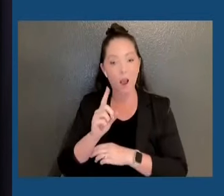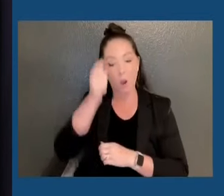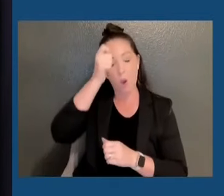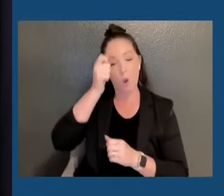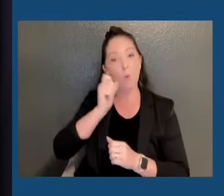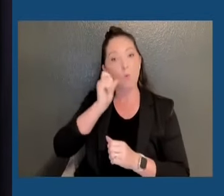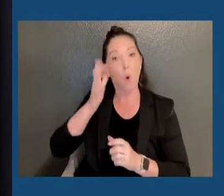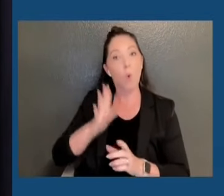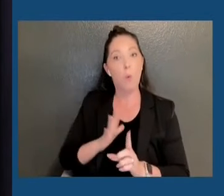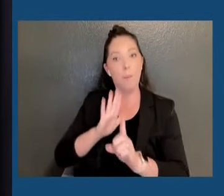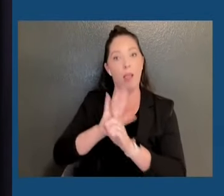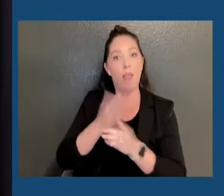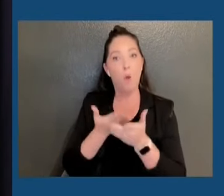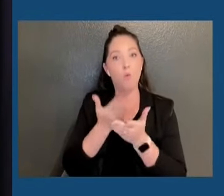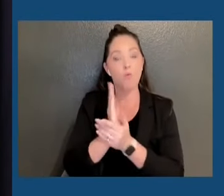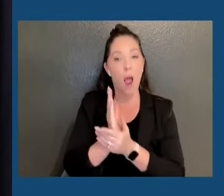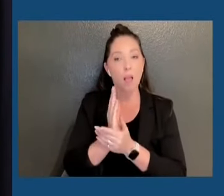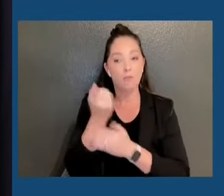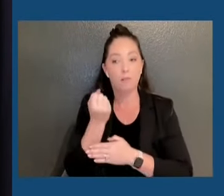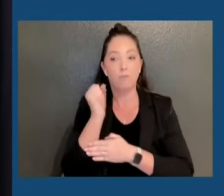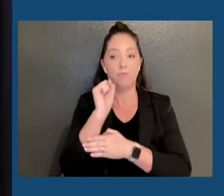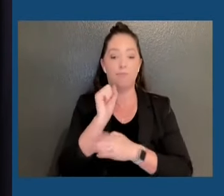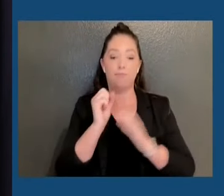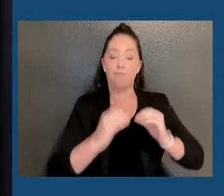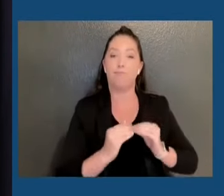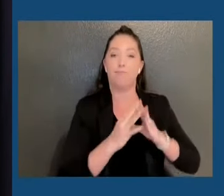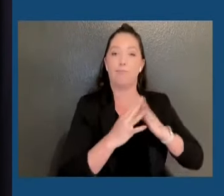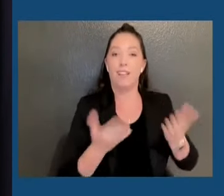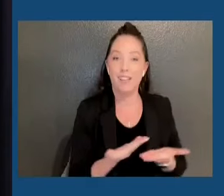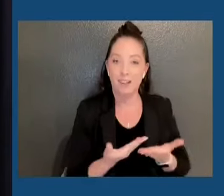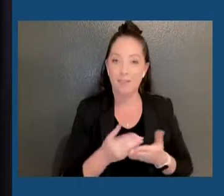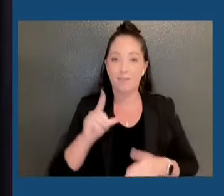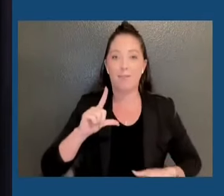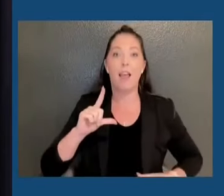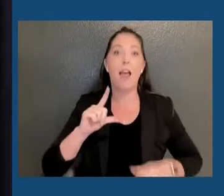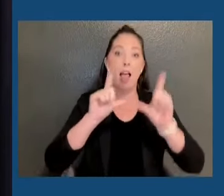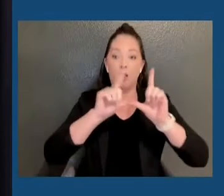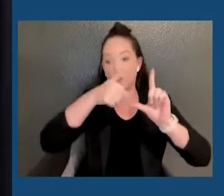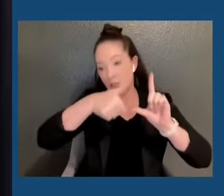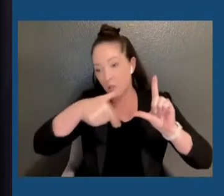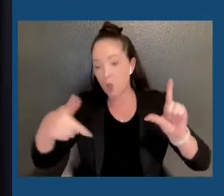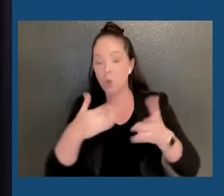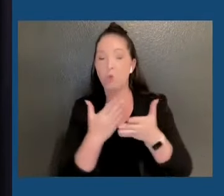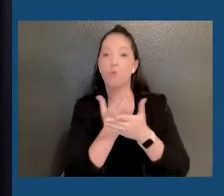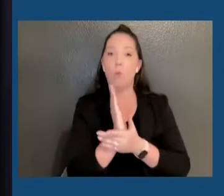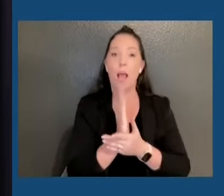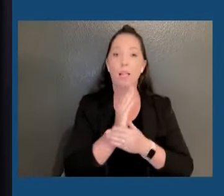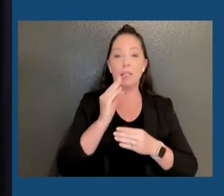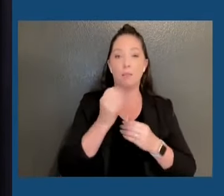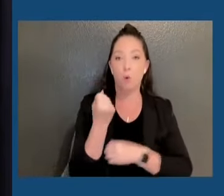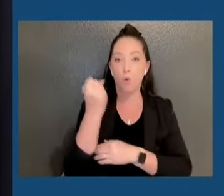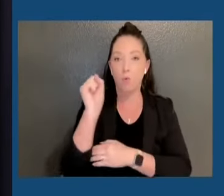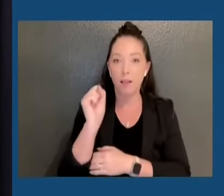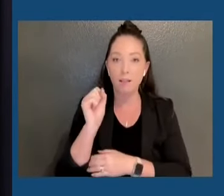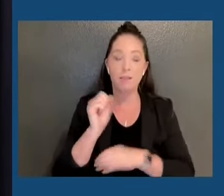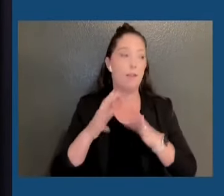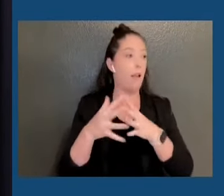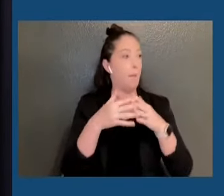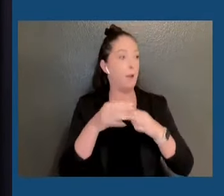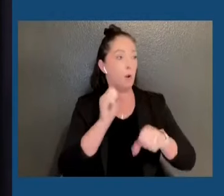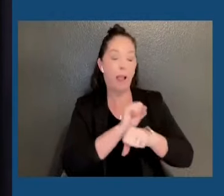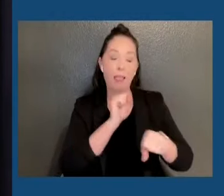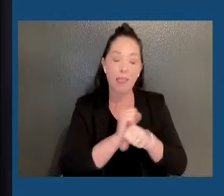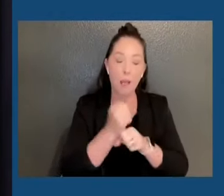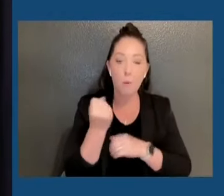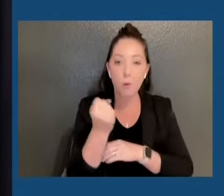environmental justice movement, the LGBTQ rights movement, and the American labor movement. With